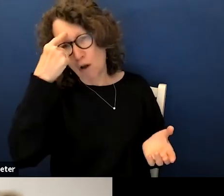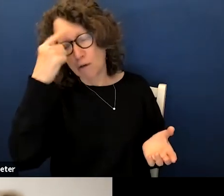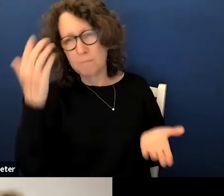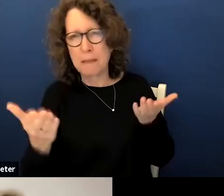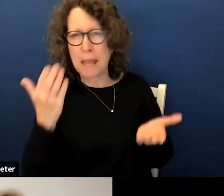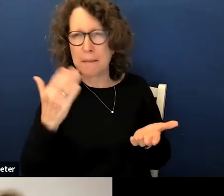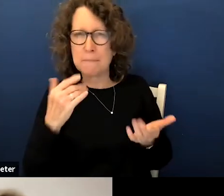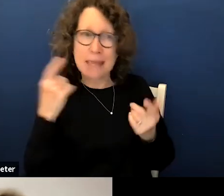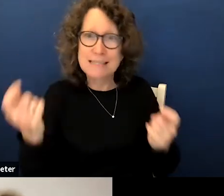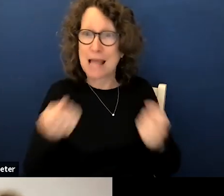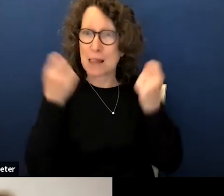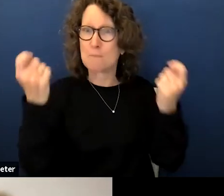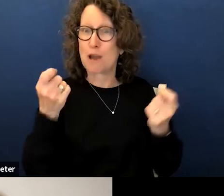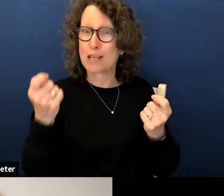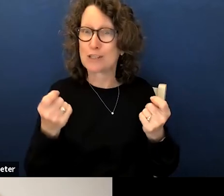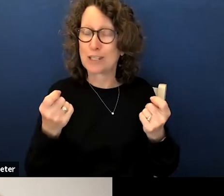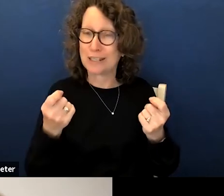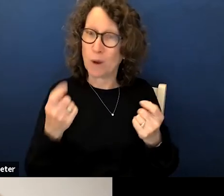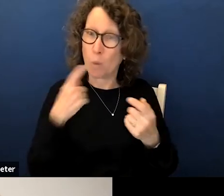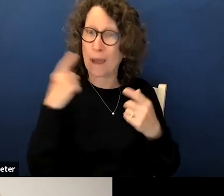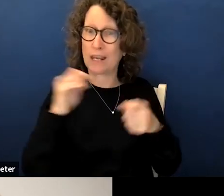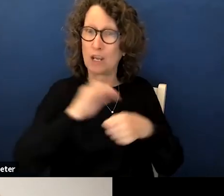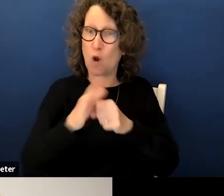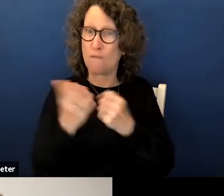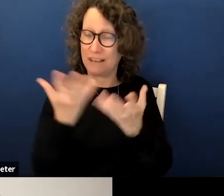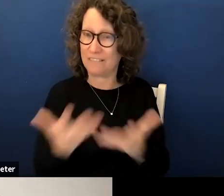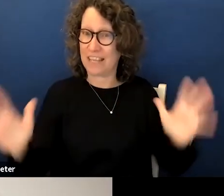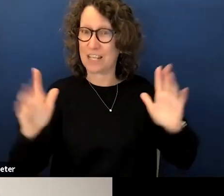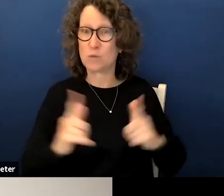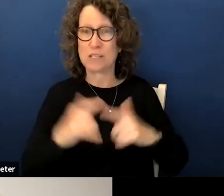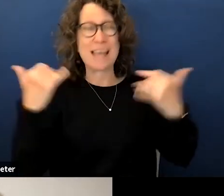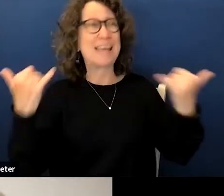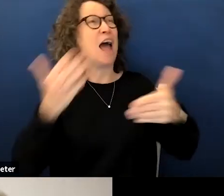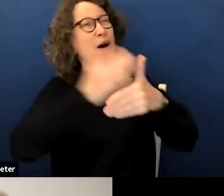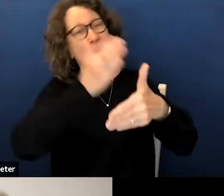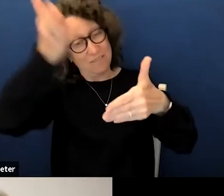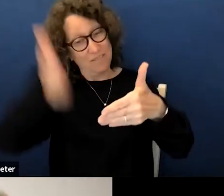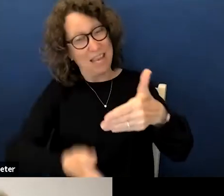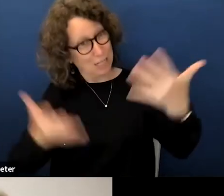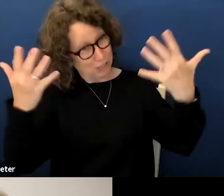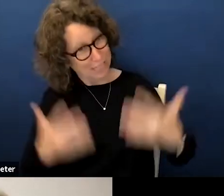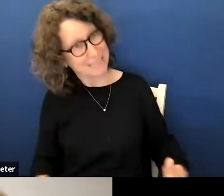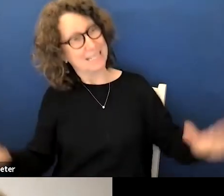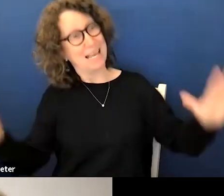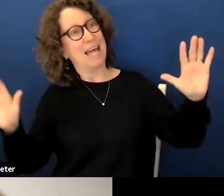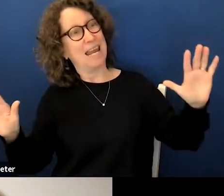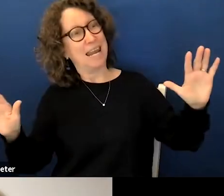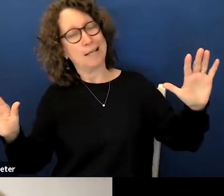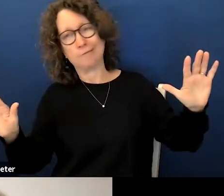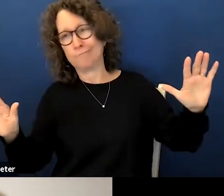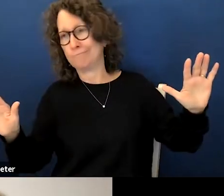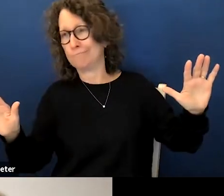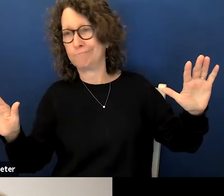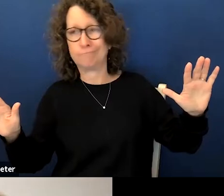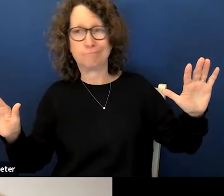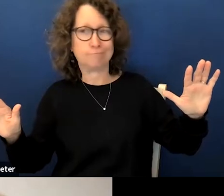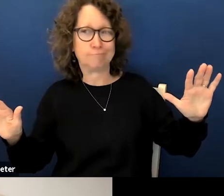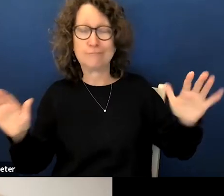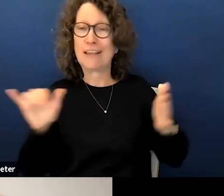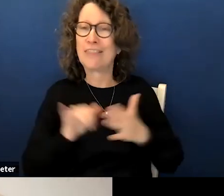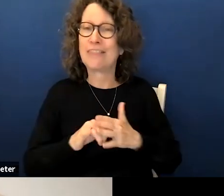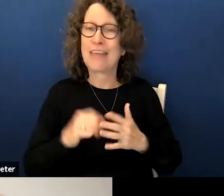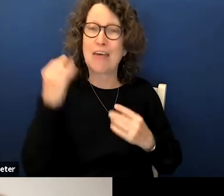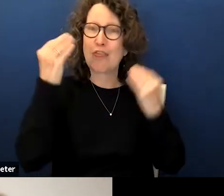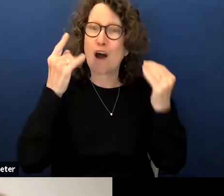perhaps be a celebration at the end of COVID and we would say it's now over and it's done that thought